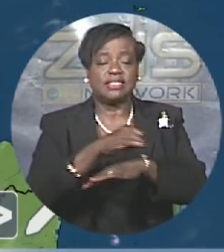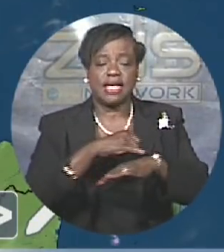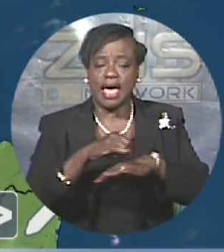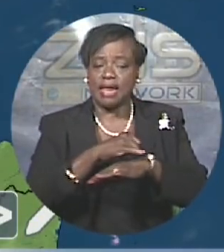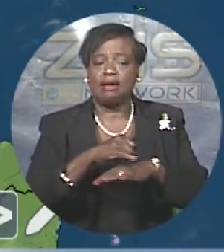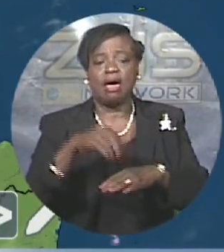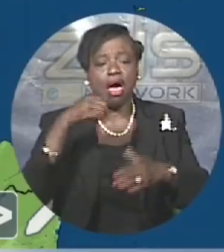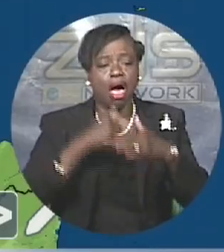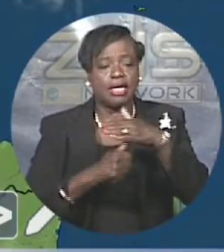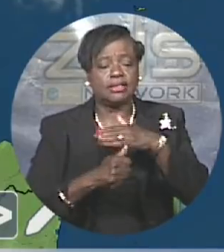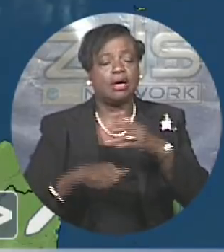under hurricane conditions. AltaViz?